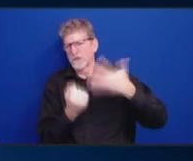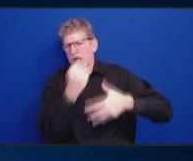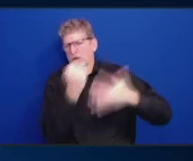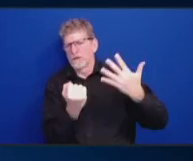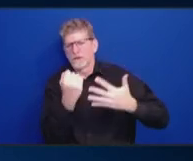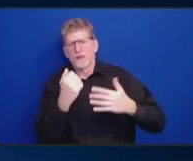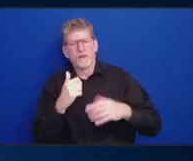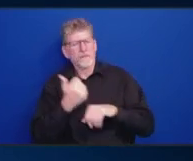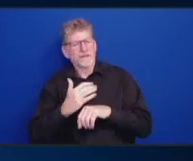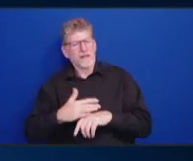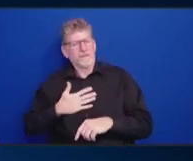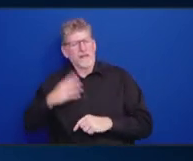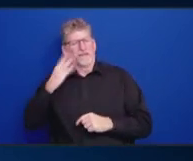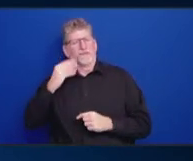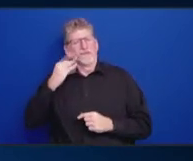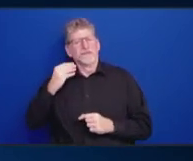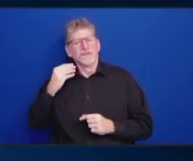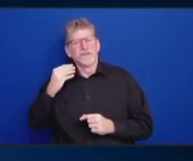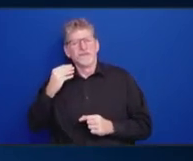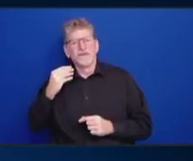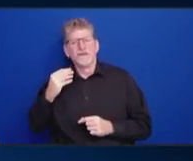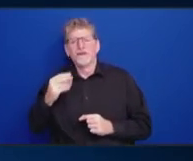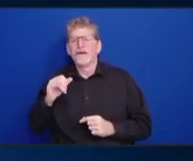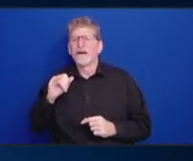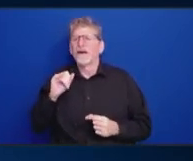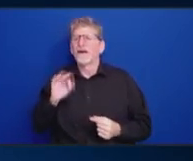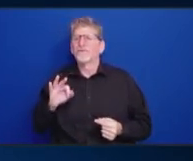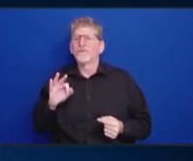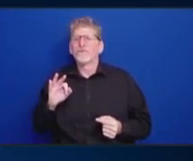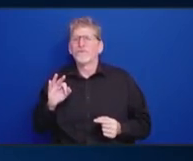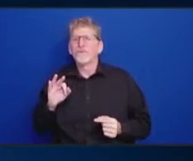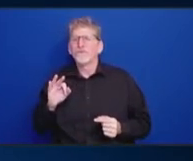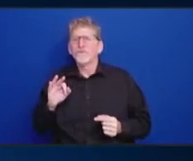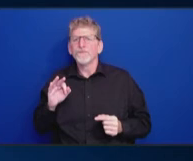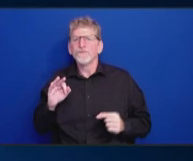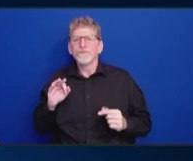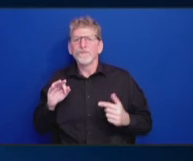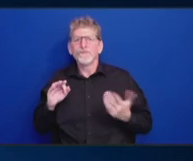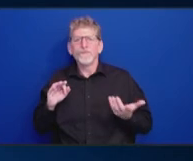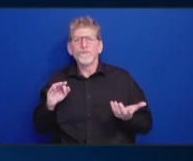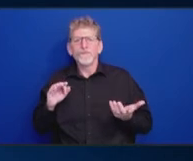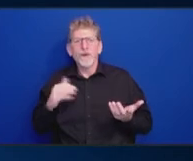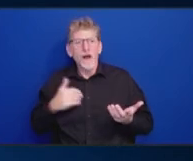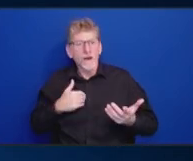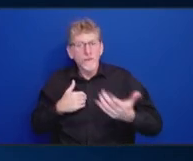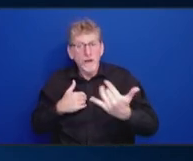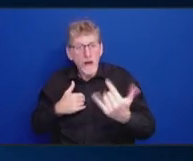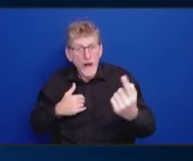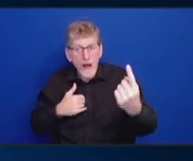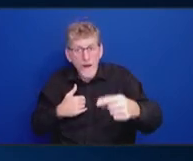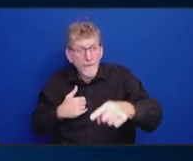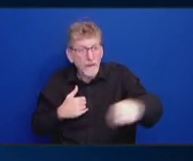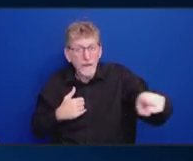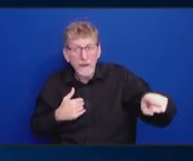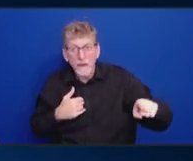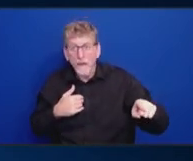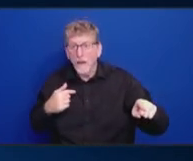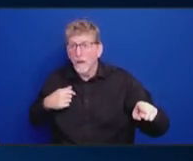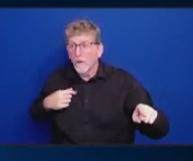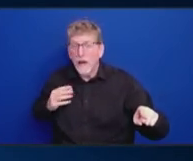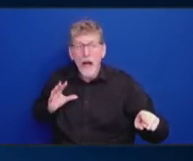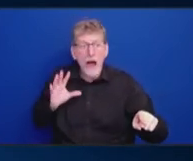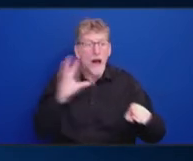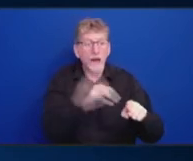if there are things already moving in government and we can tag on recommendations, it will help us move things